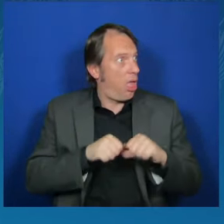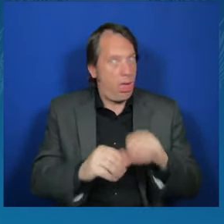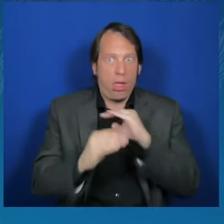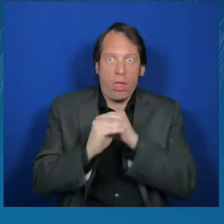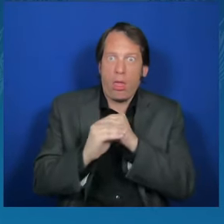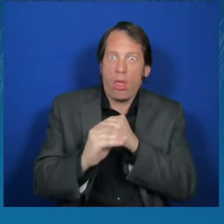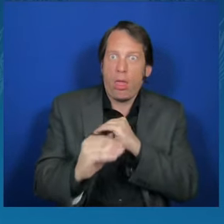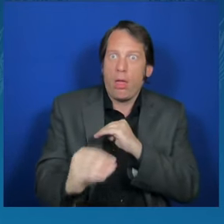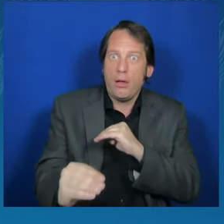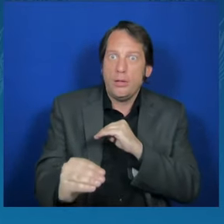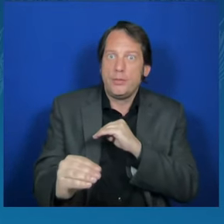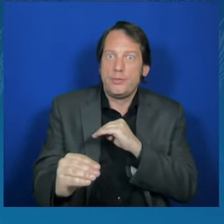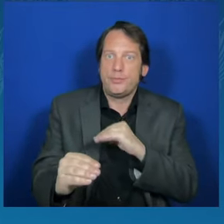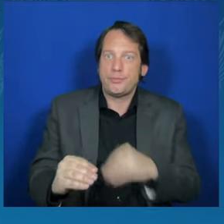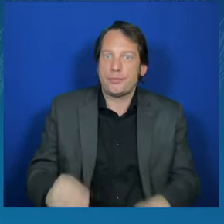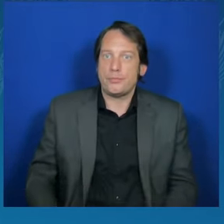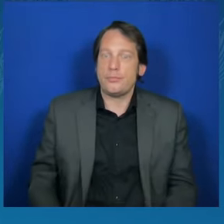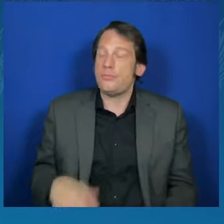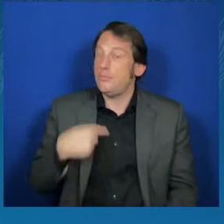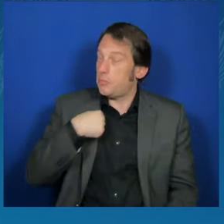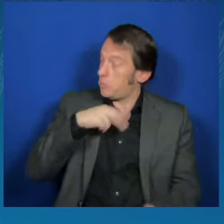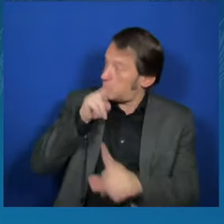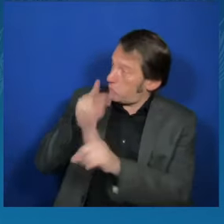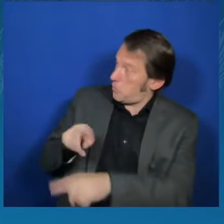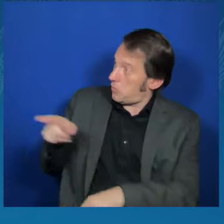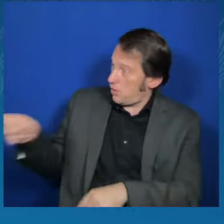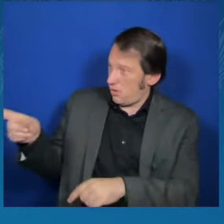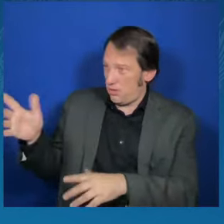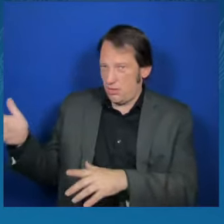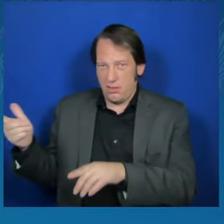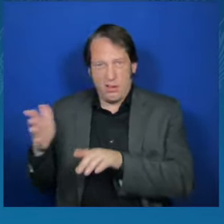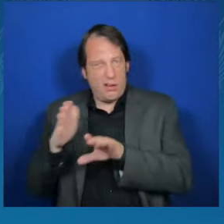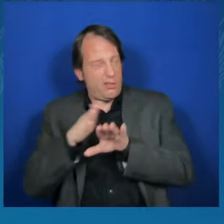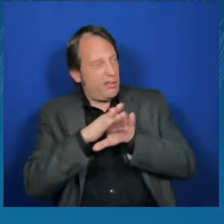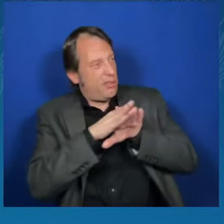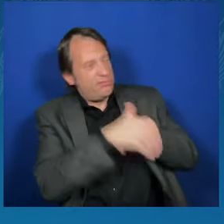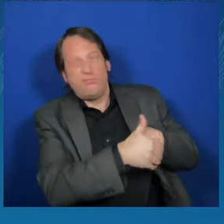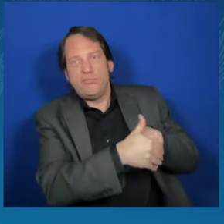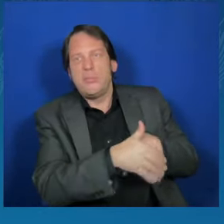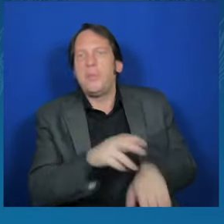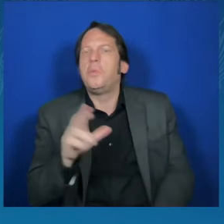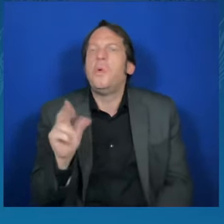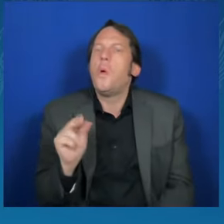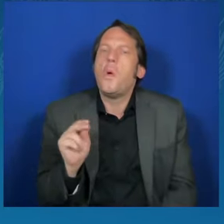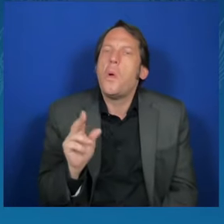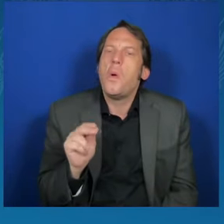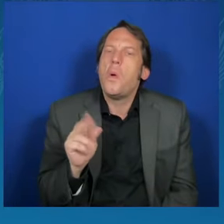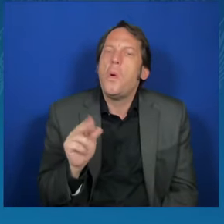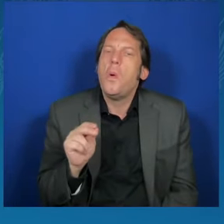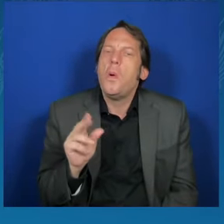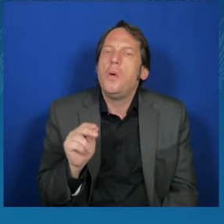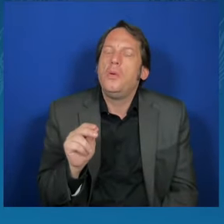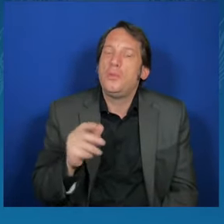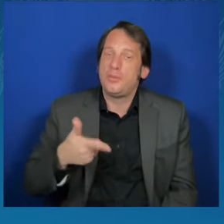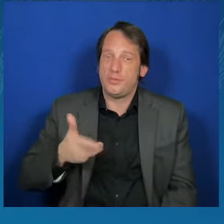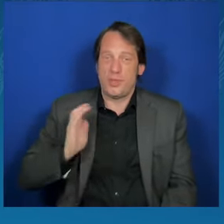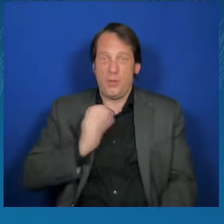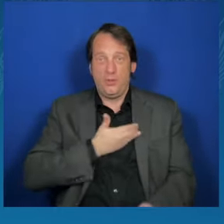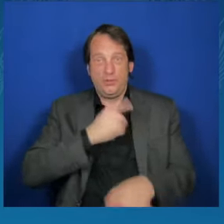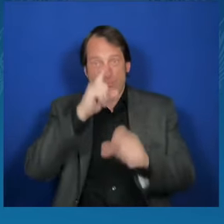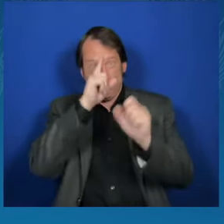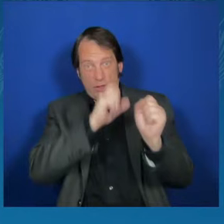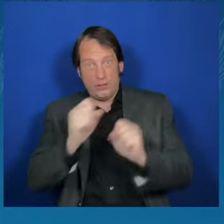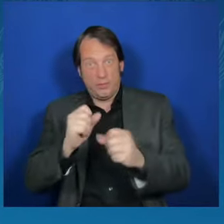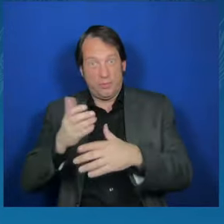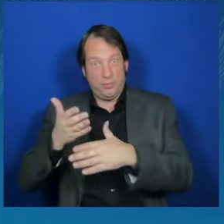Because I do not think that our strategic partner can allow itself to